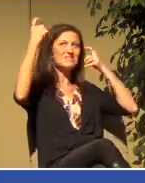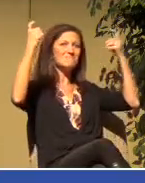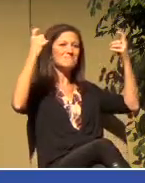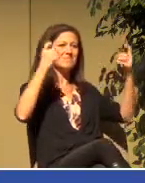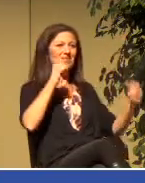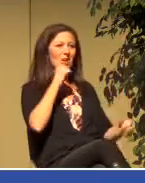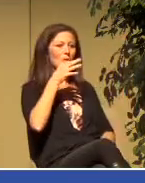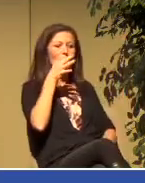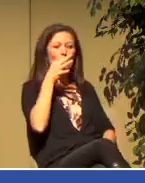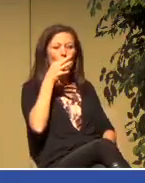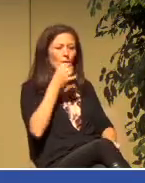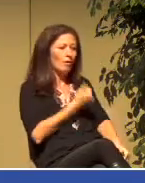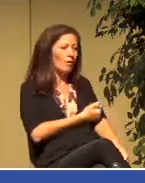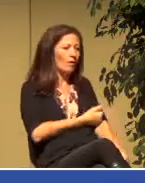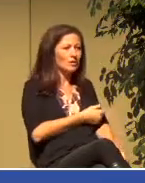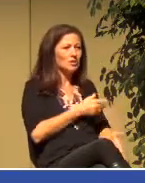drugs.